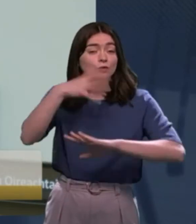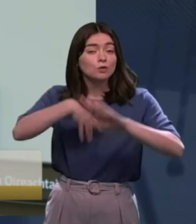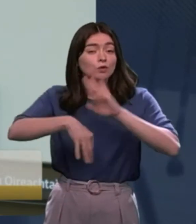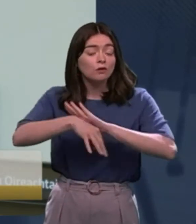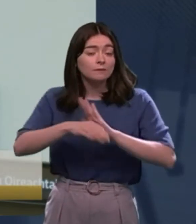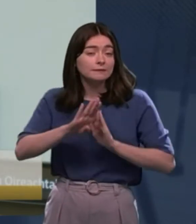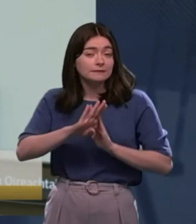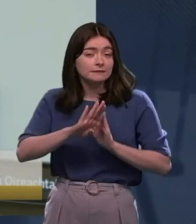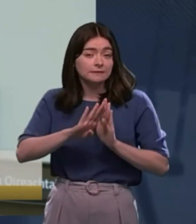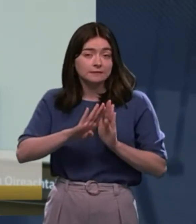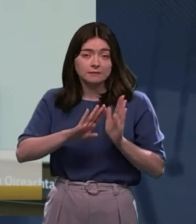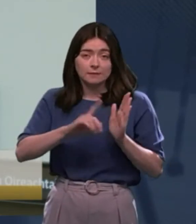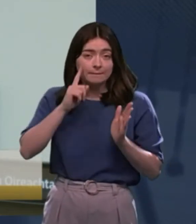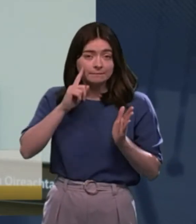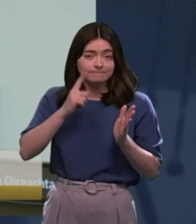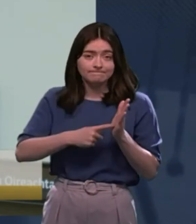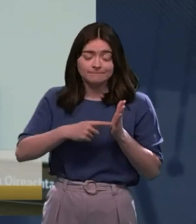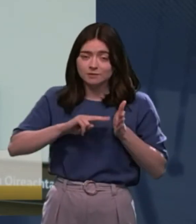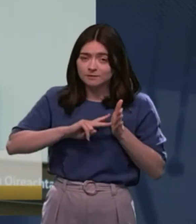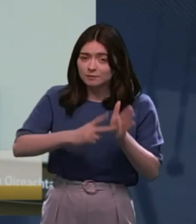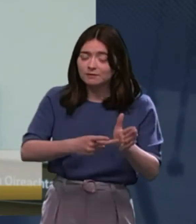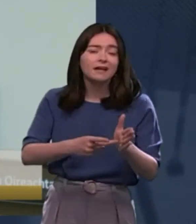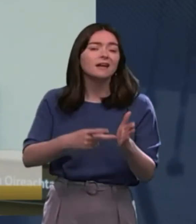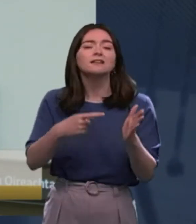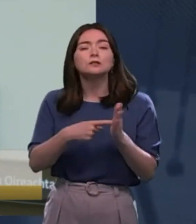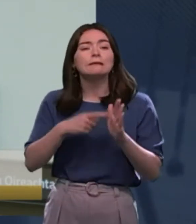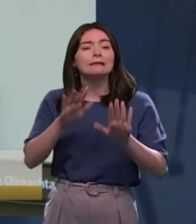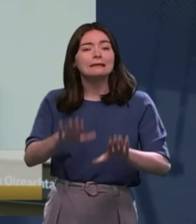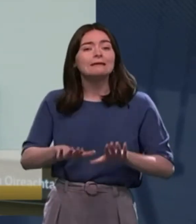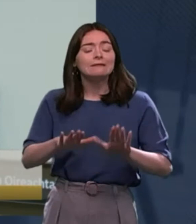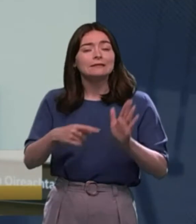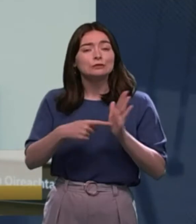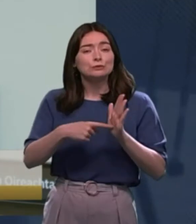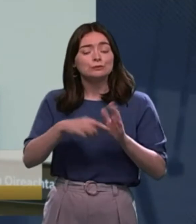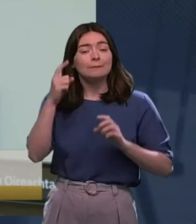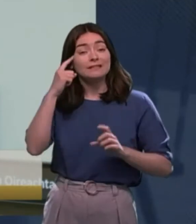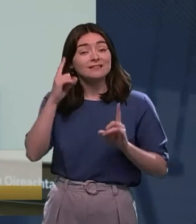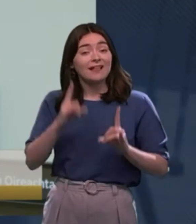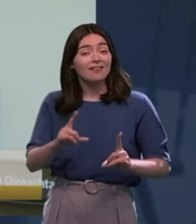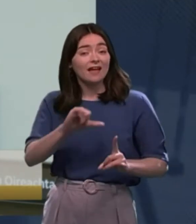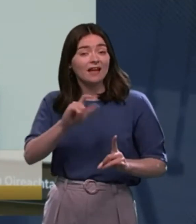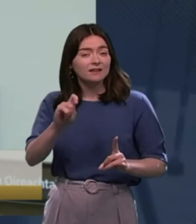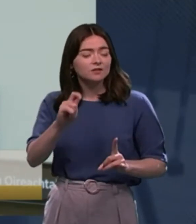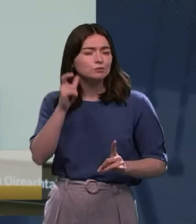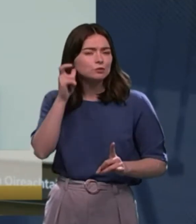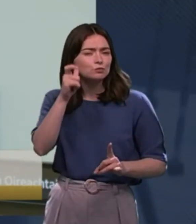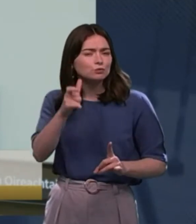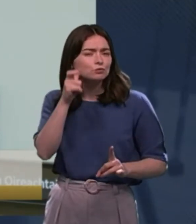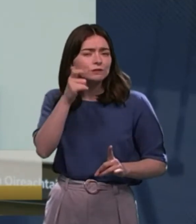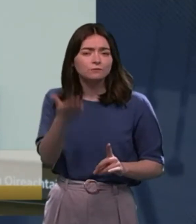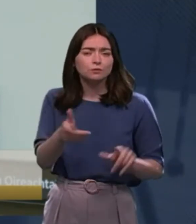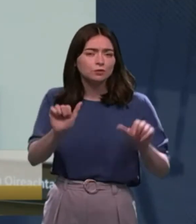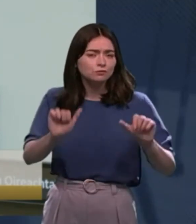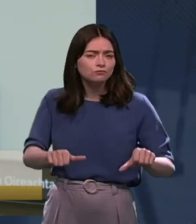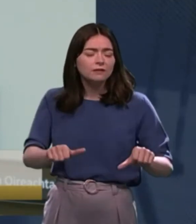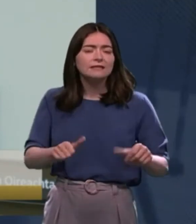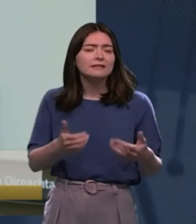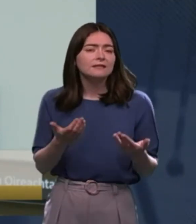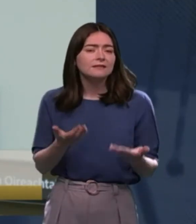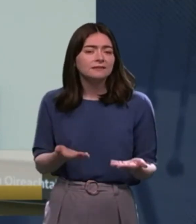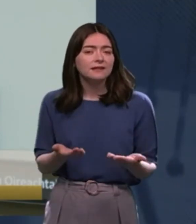changes in this area to the Mental Health Act. I am just wondering if you would agree that this is